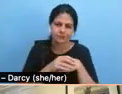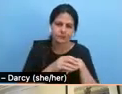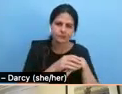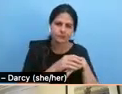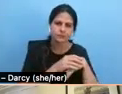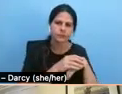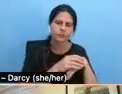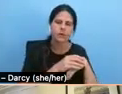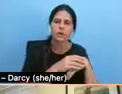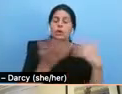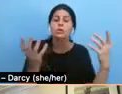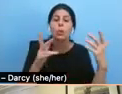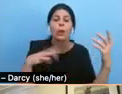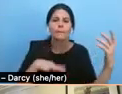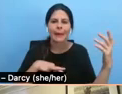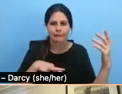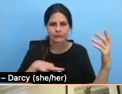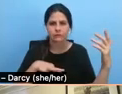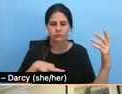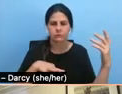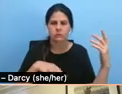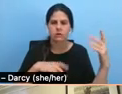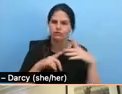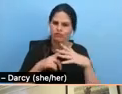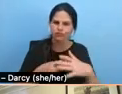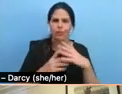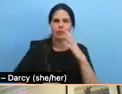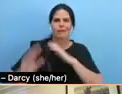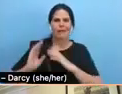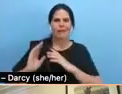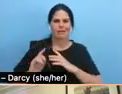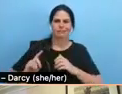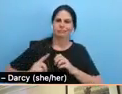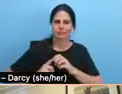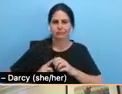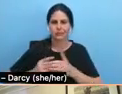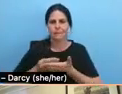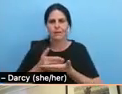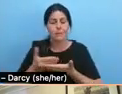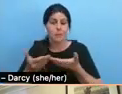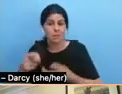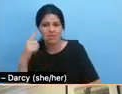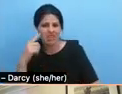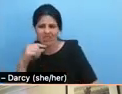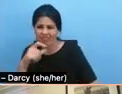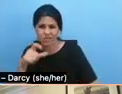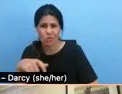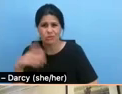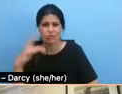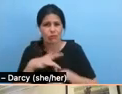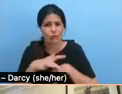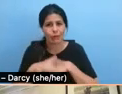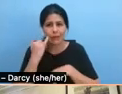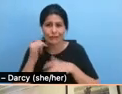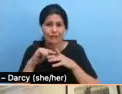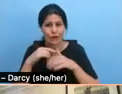of budgeting from the beginning, which is something that you might not think that you should do if you're getting started? Next